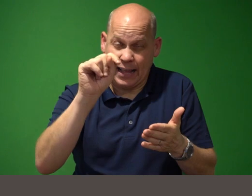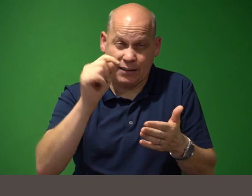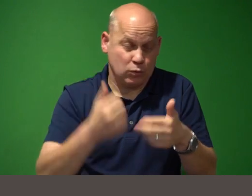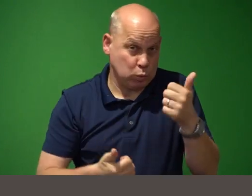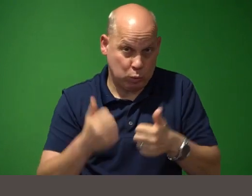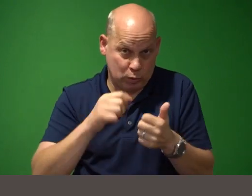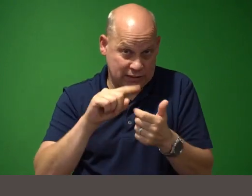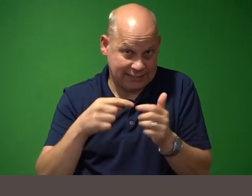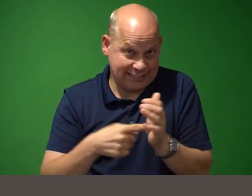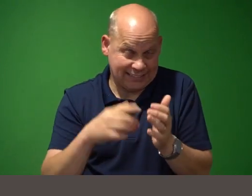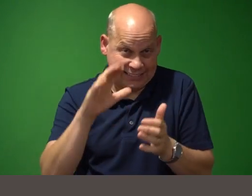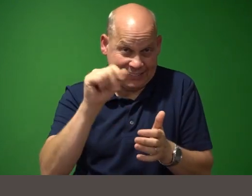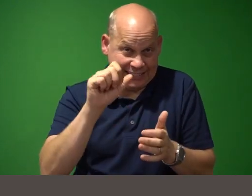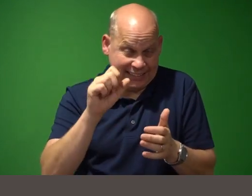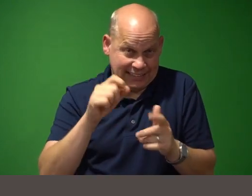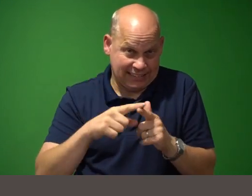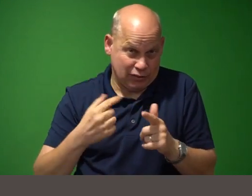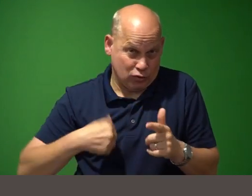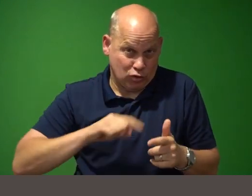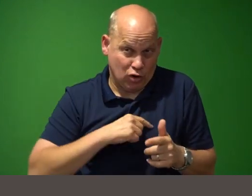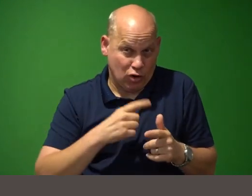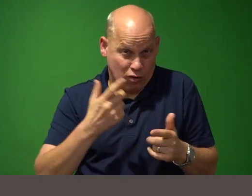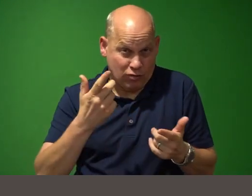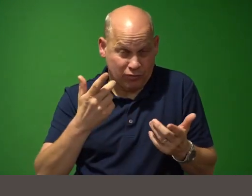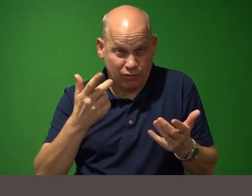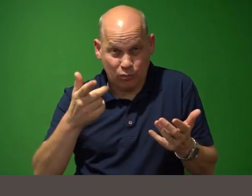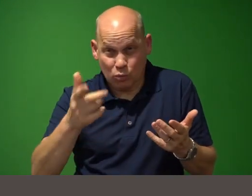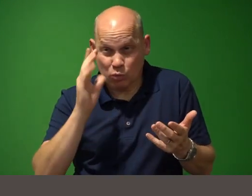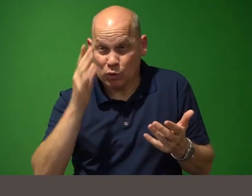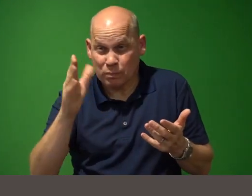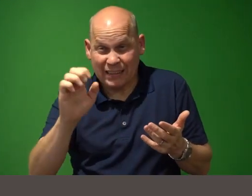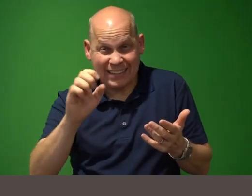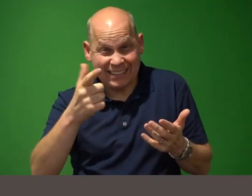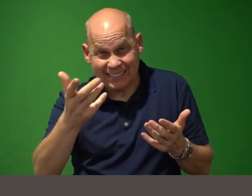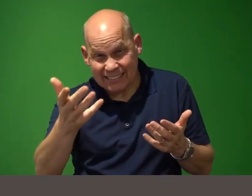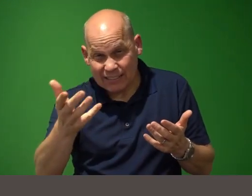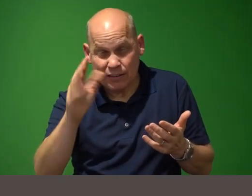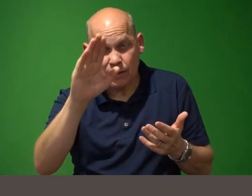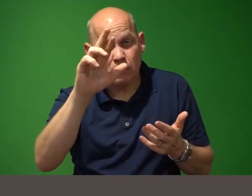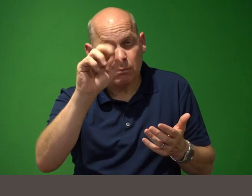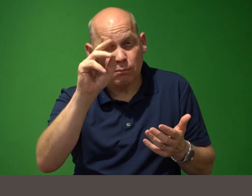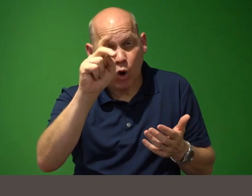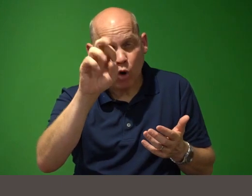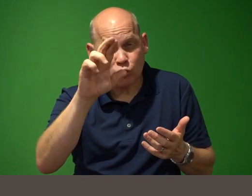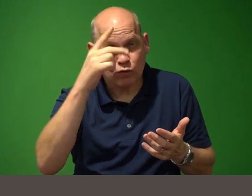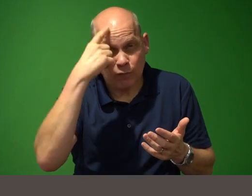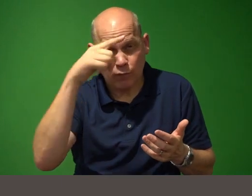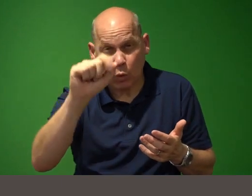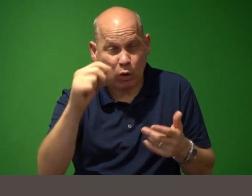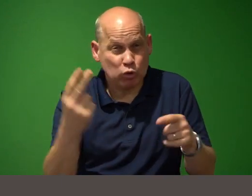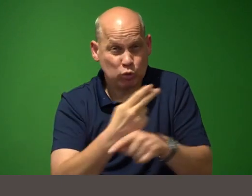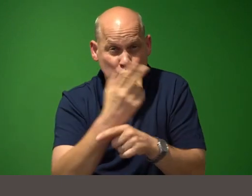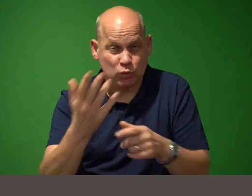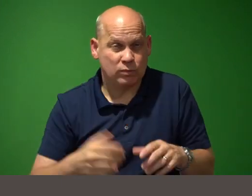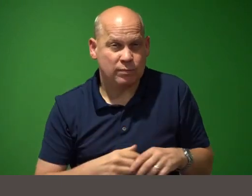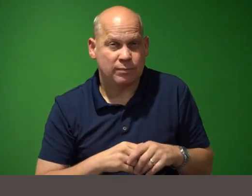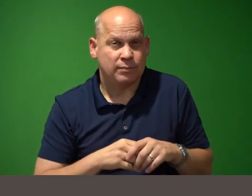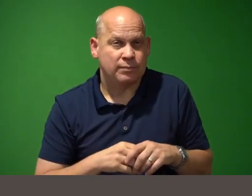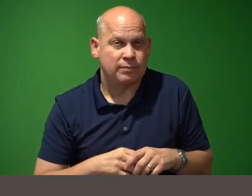in our parlance would be the browser for a user it need not know